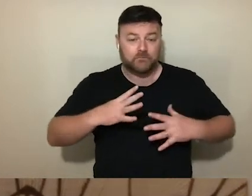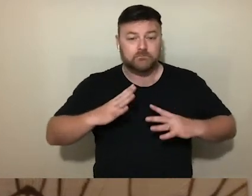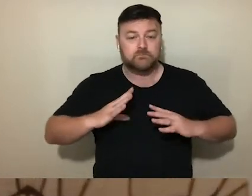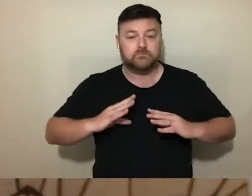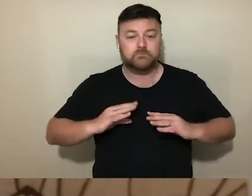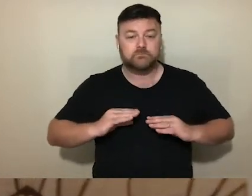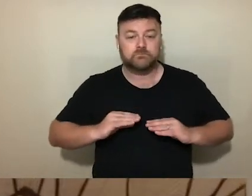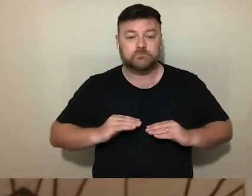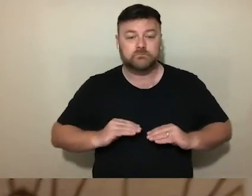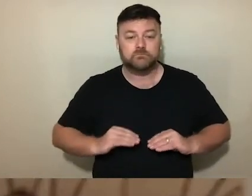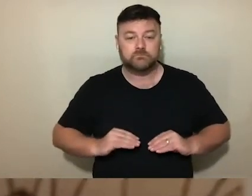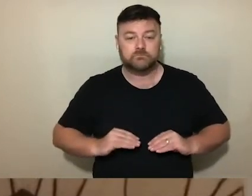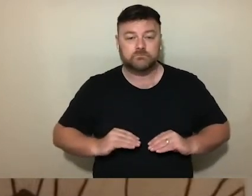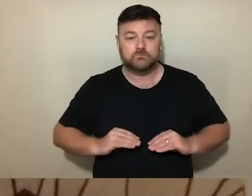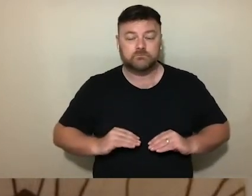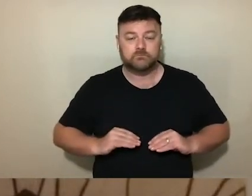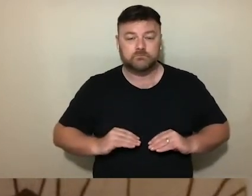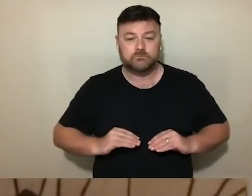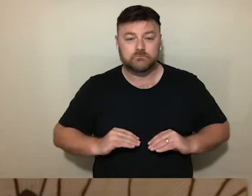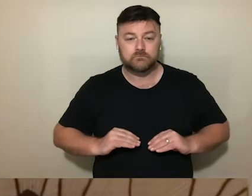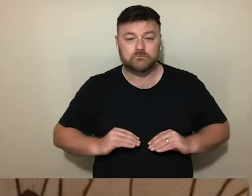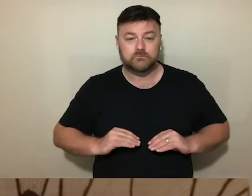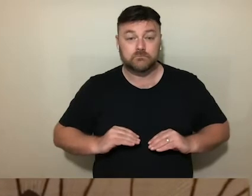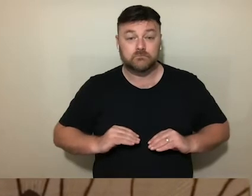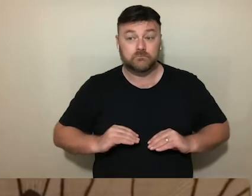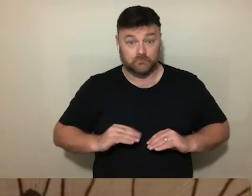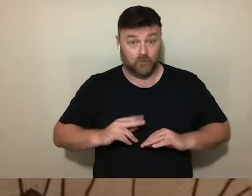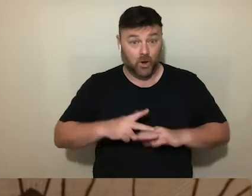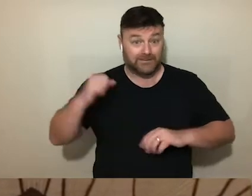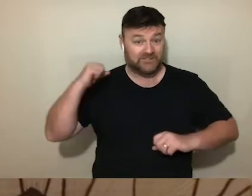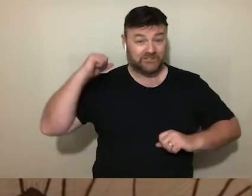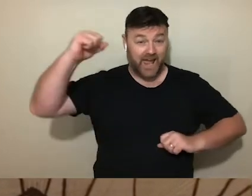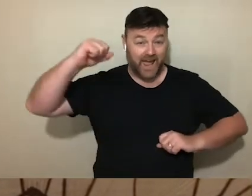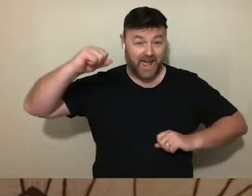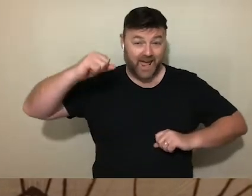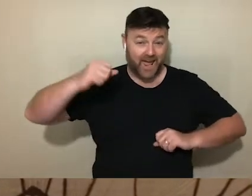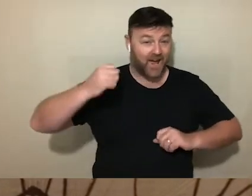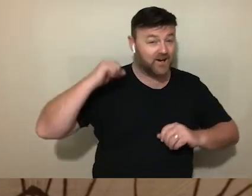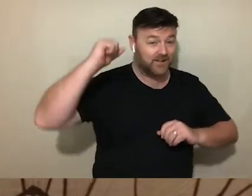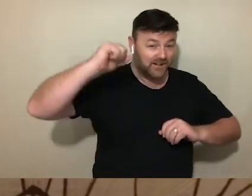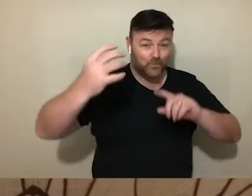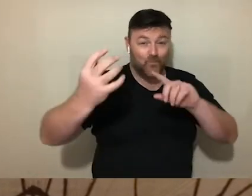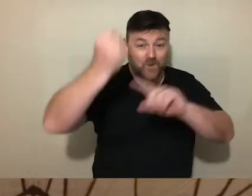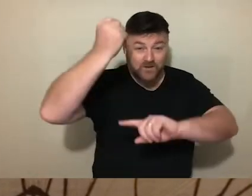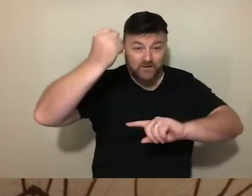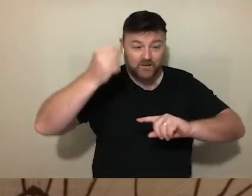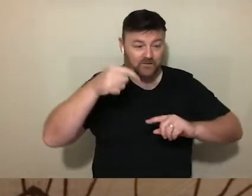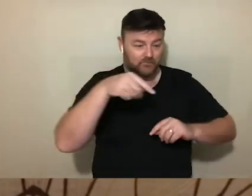Breathing. And the blues yelled checkmate. While their ivory pieces still patterned the board.